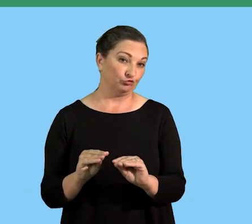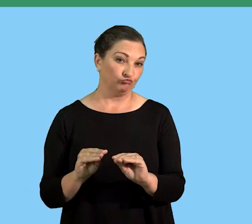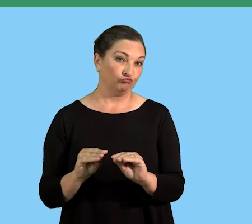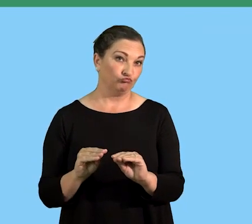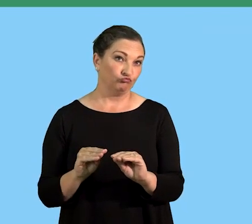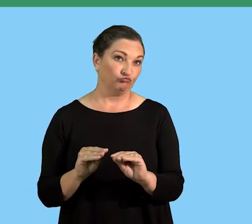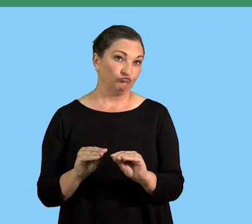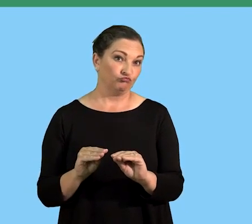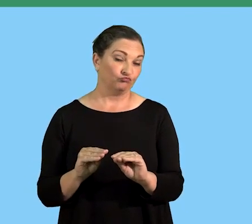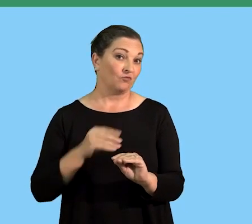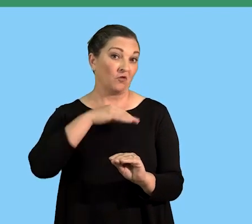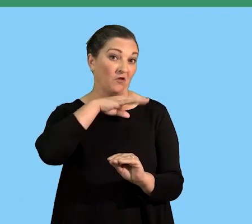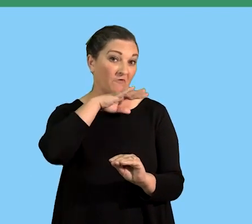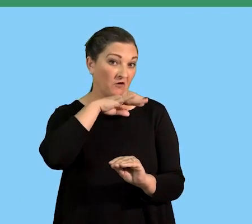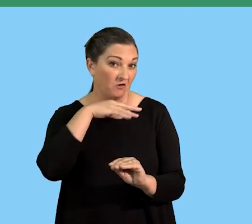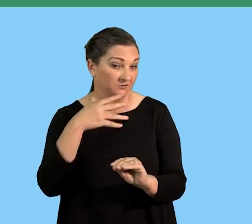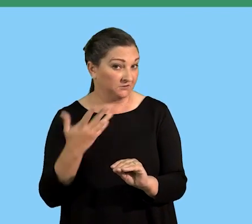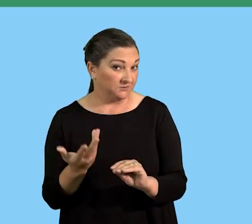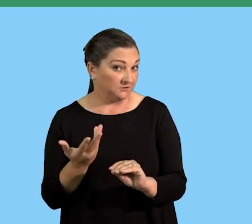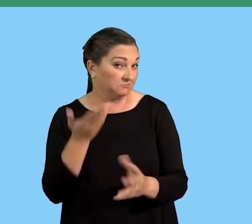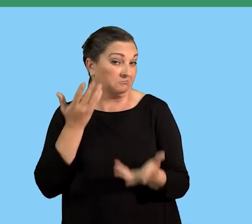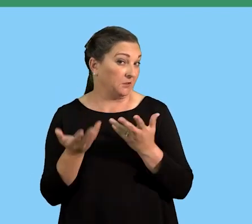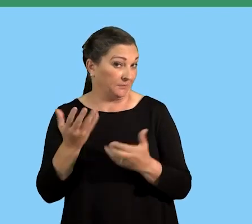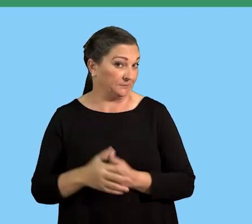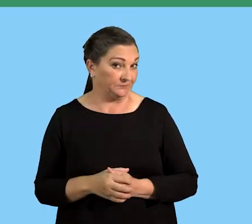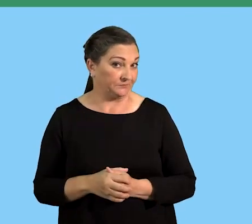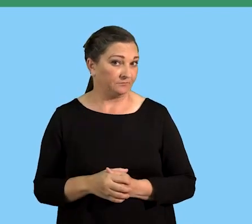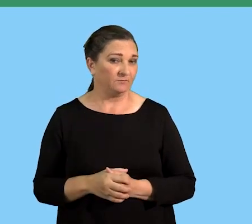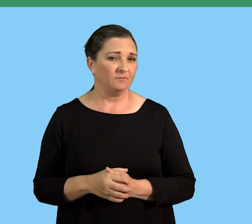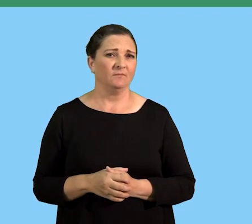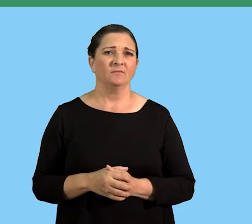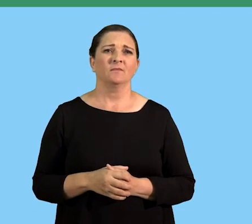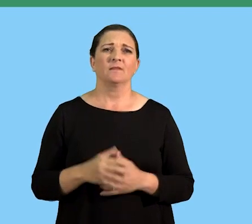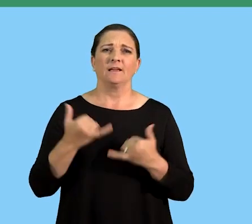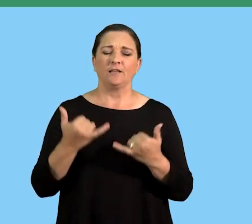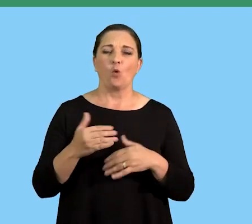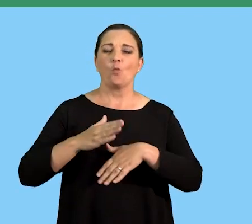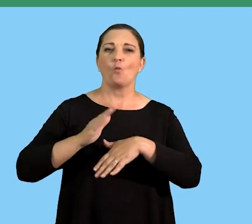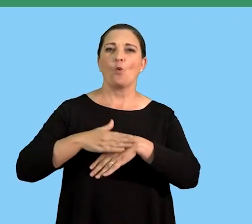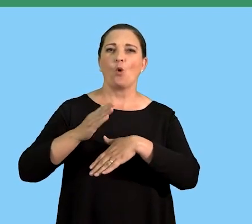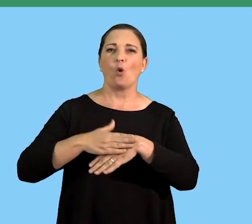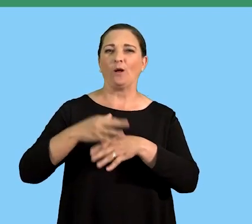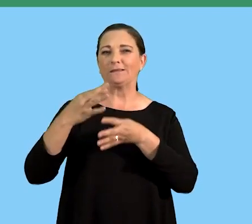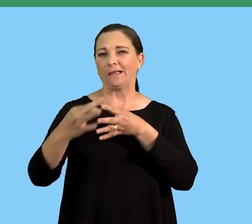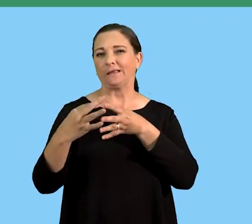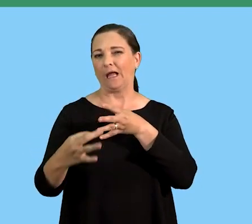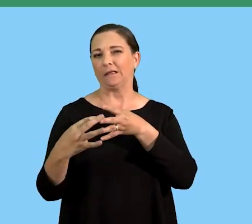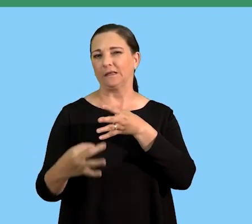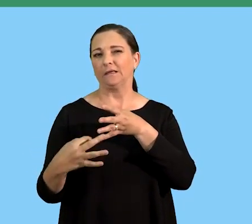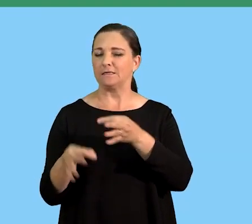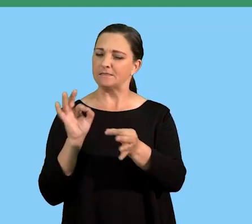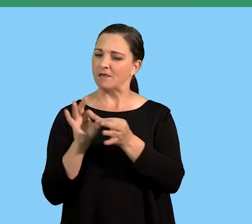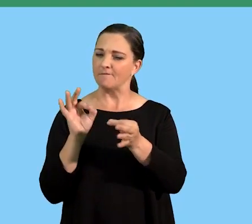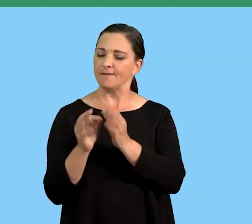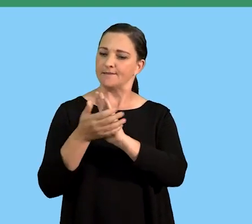teach Africans, for example. So I am simply elaborating